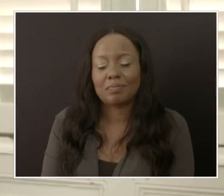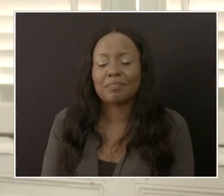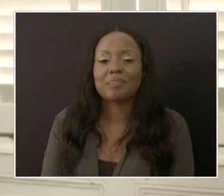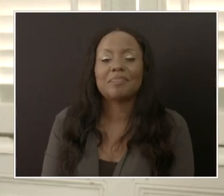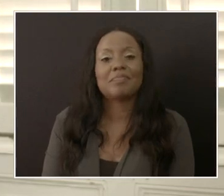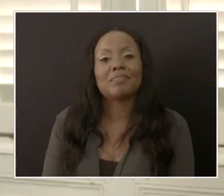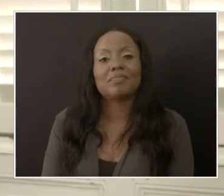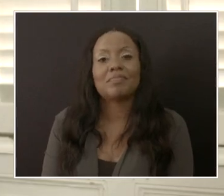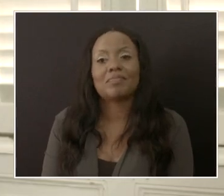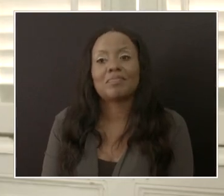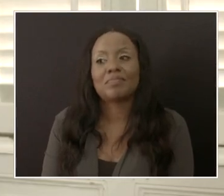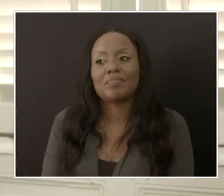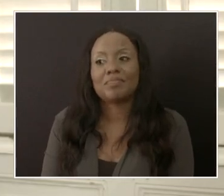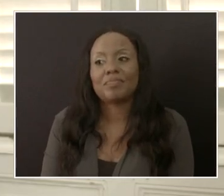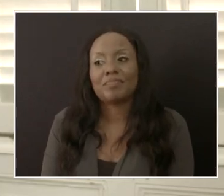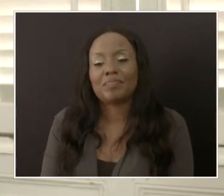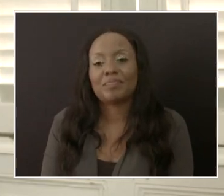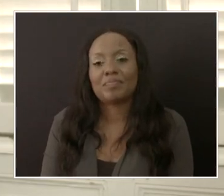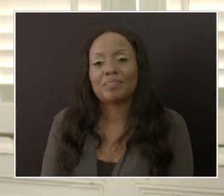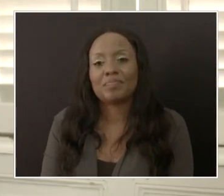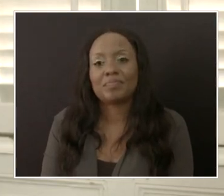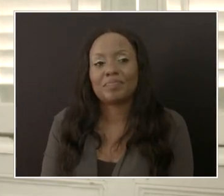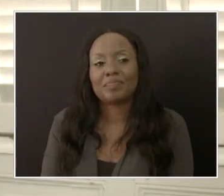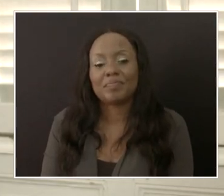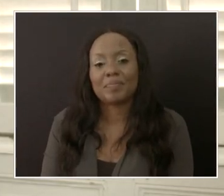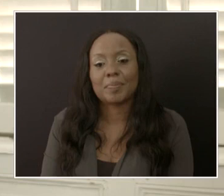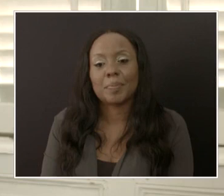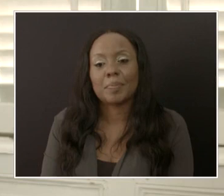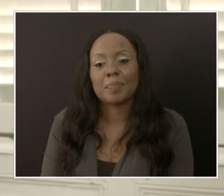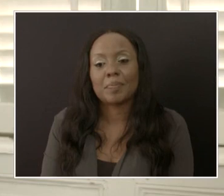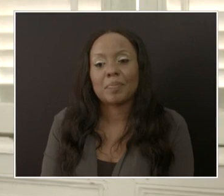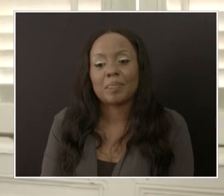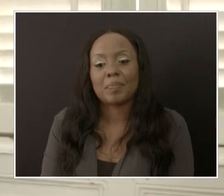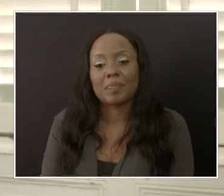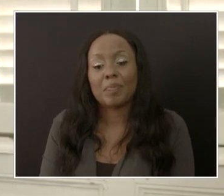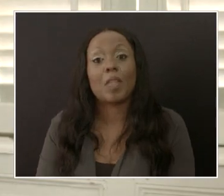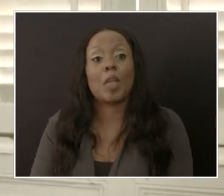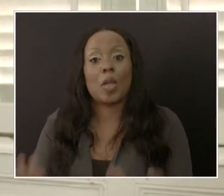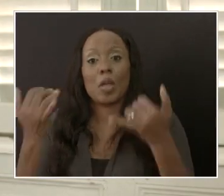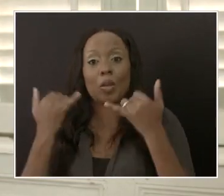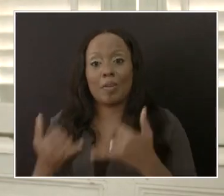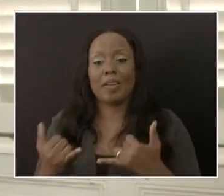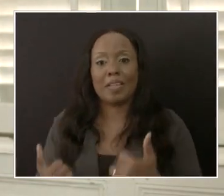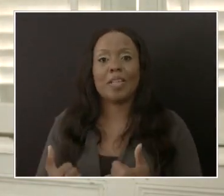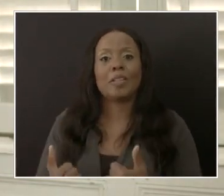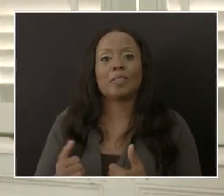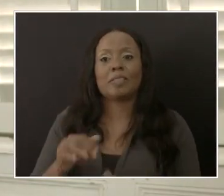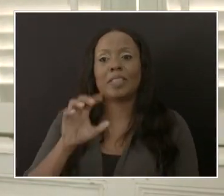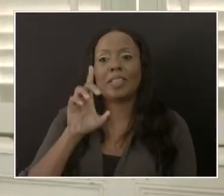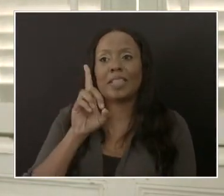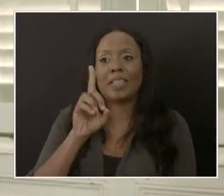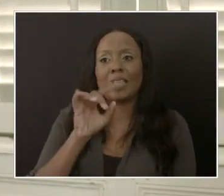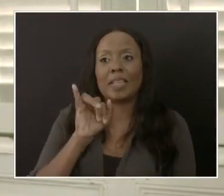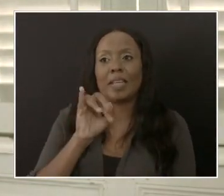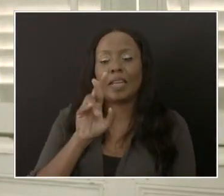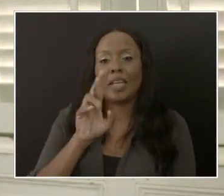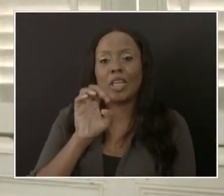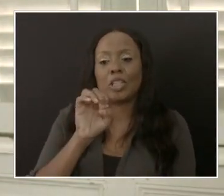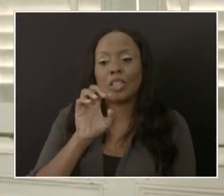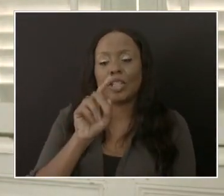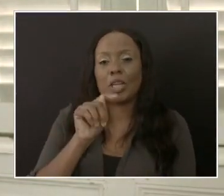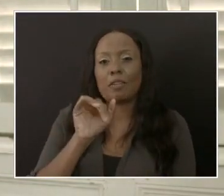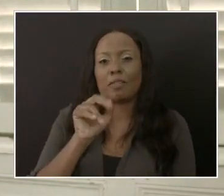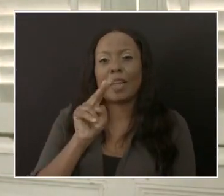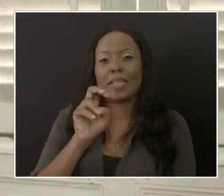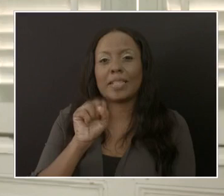directive that is, that is, that is relevant right now. The answer to that is no right now. In short,